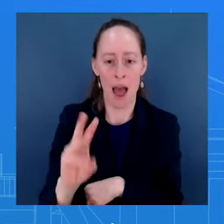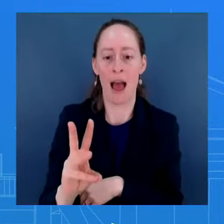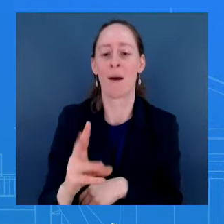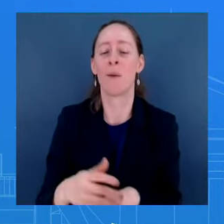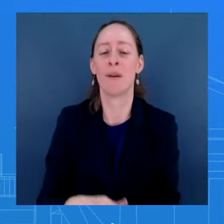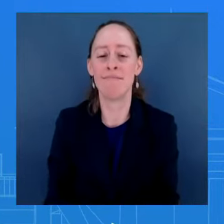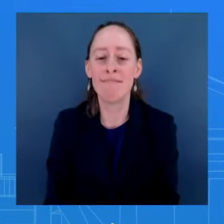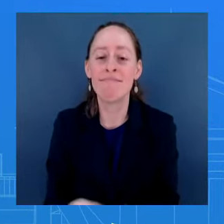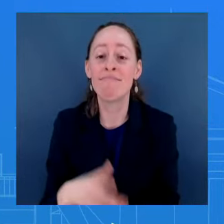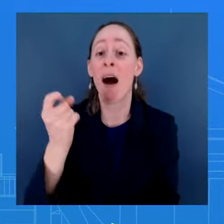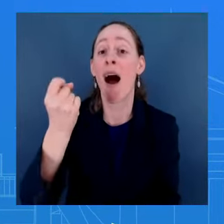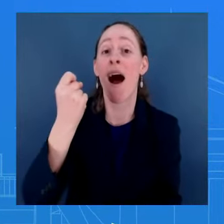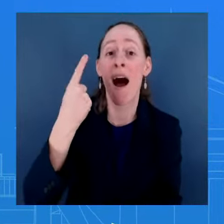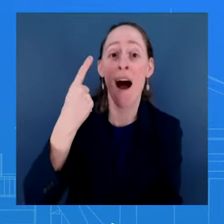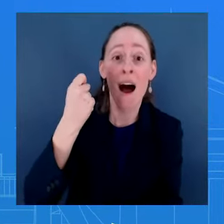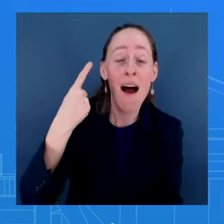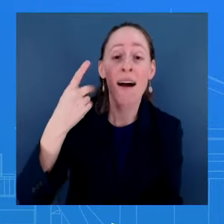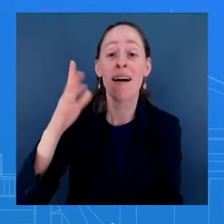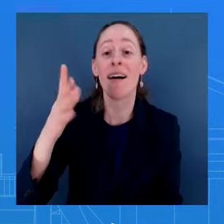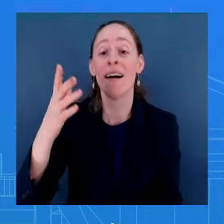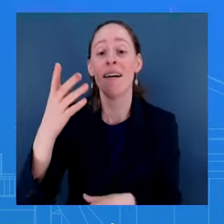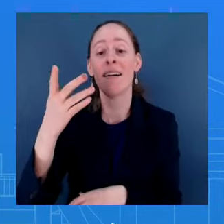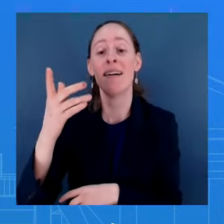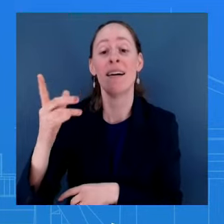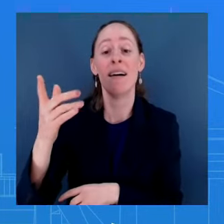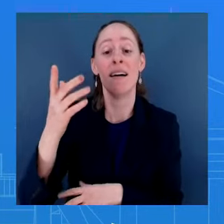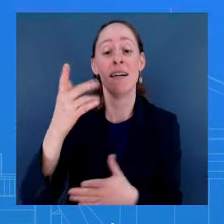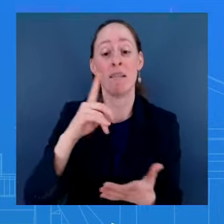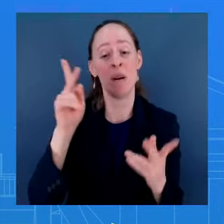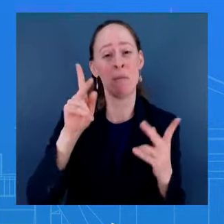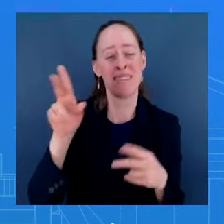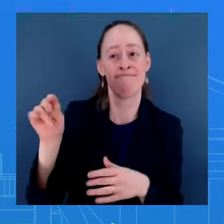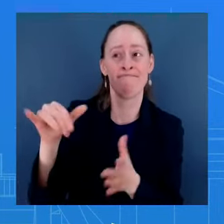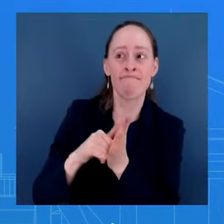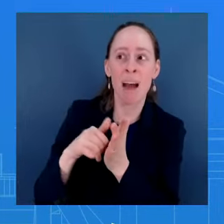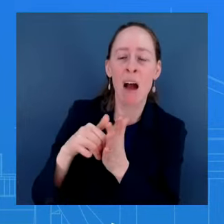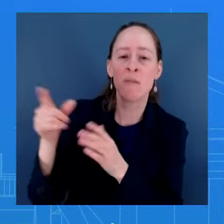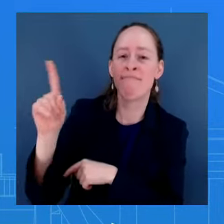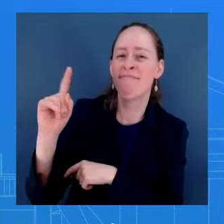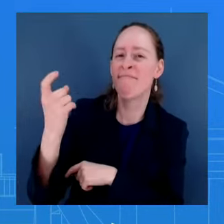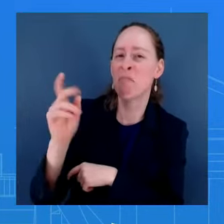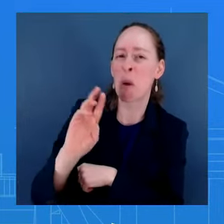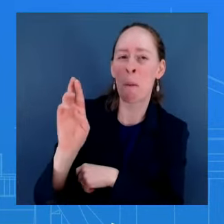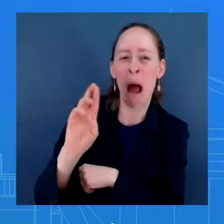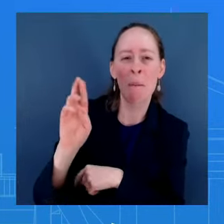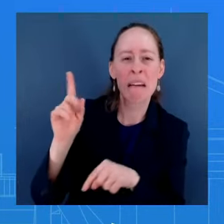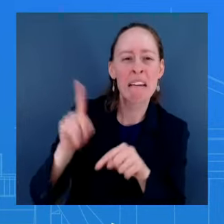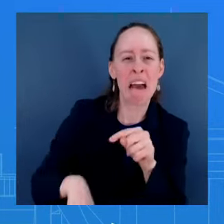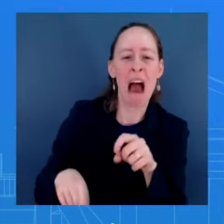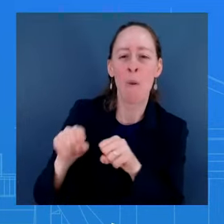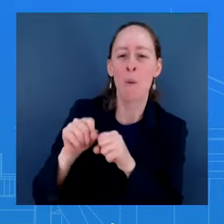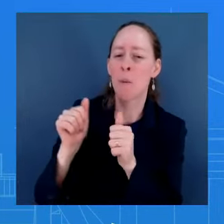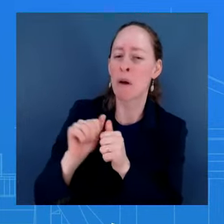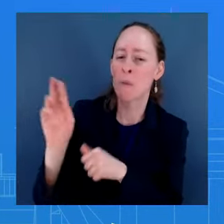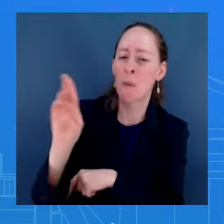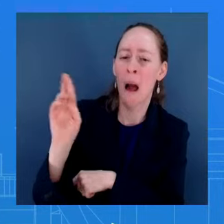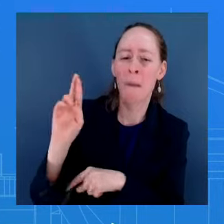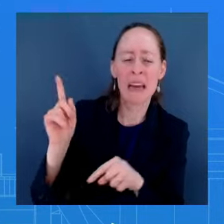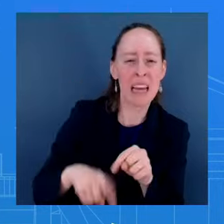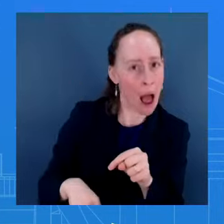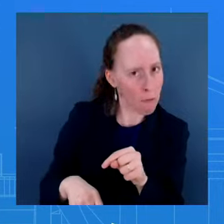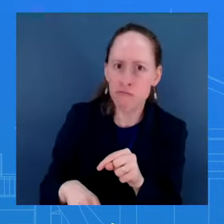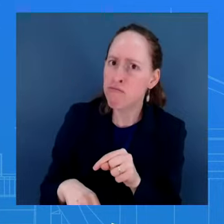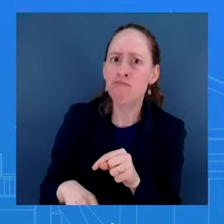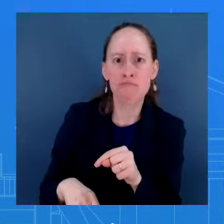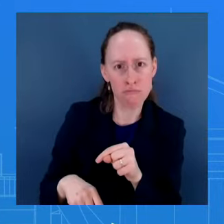done in a bipartisan way, he was able to do that. Infrastructure, it was a punchline in the last administration. It was a joke. Now we